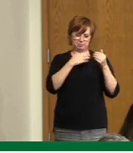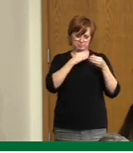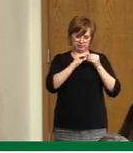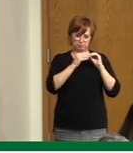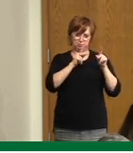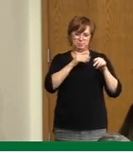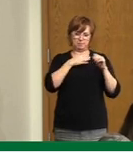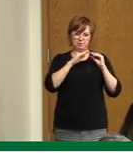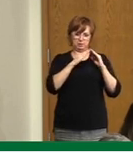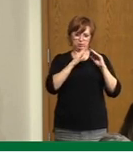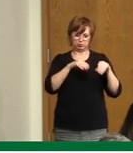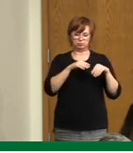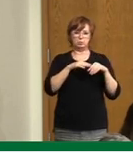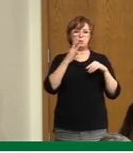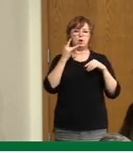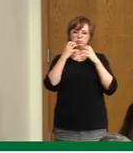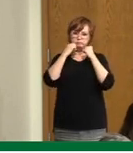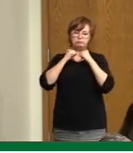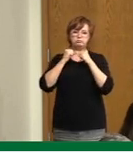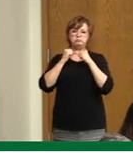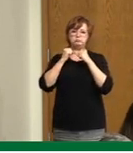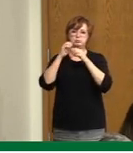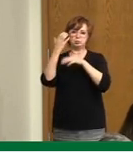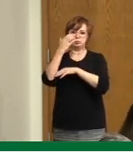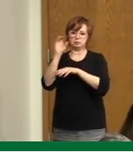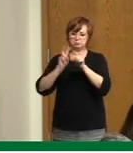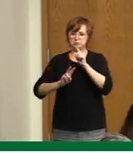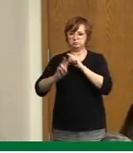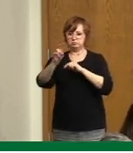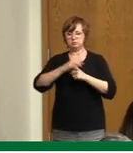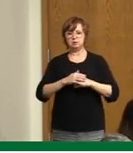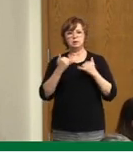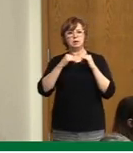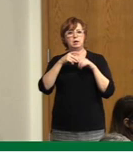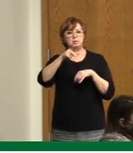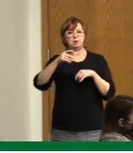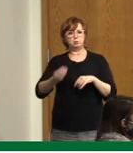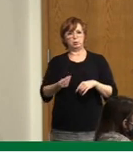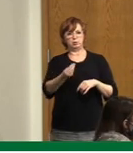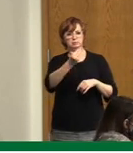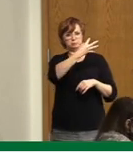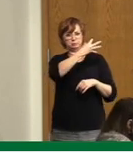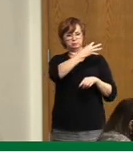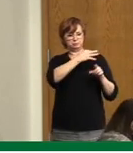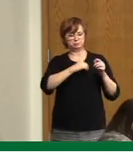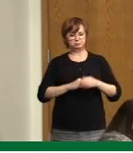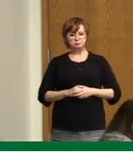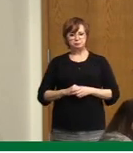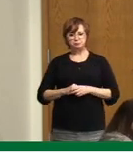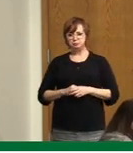So with that, I'll maybe go over the modeling slides quickly. So as